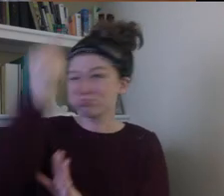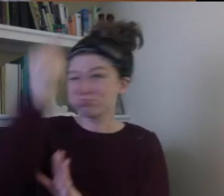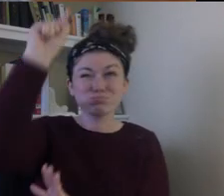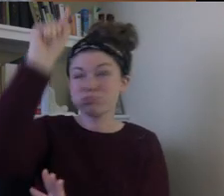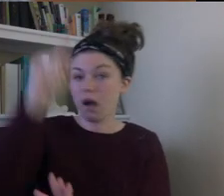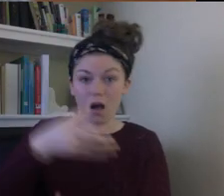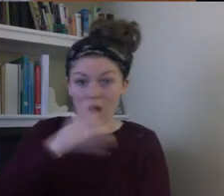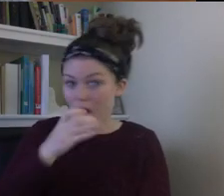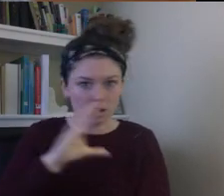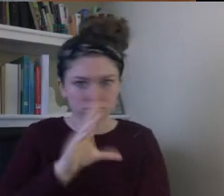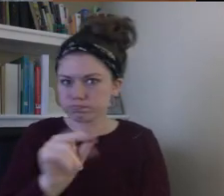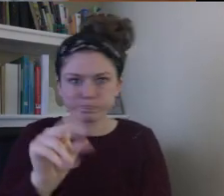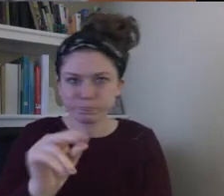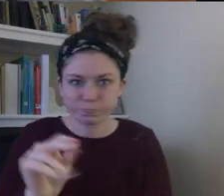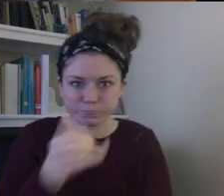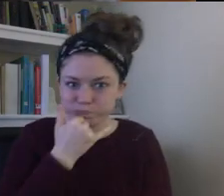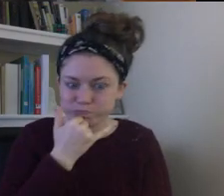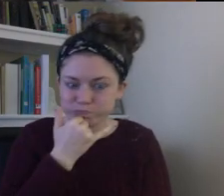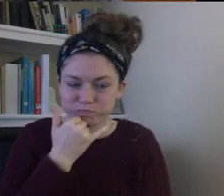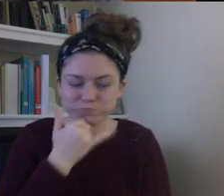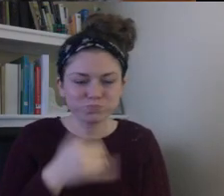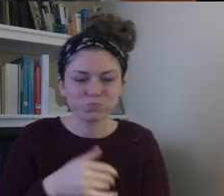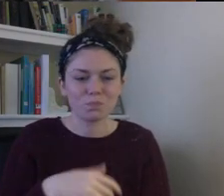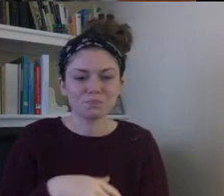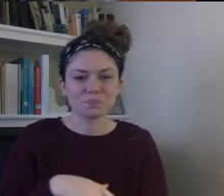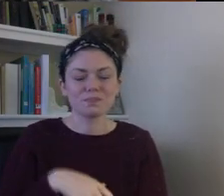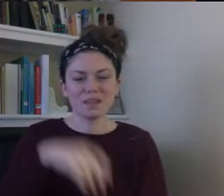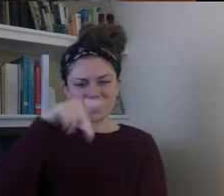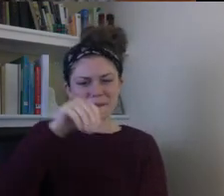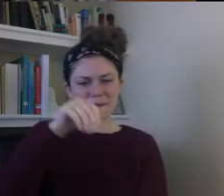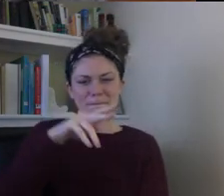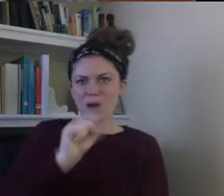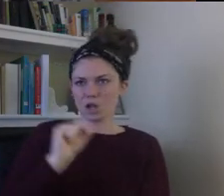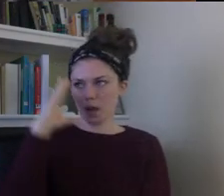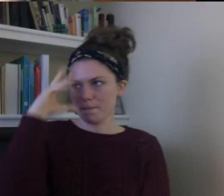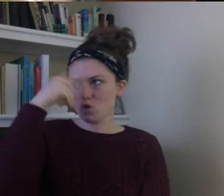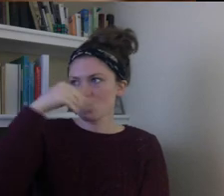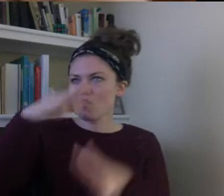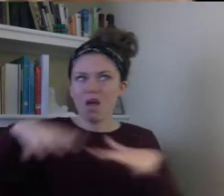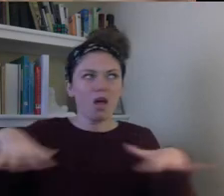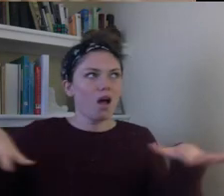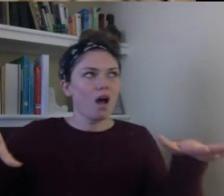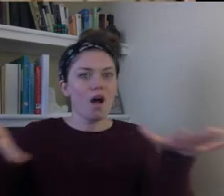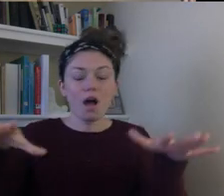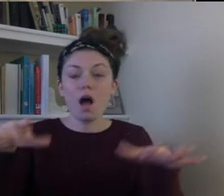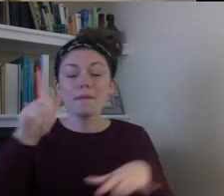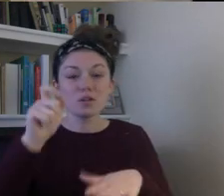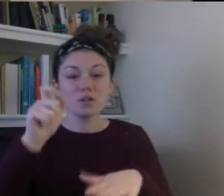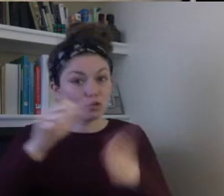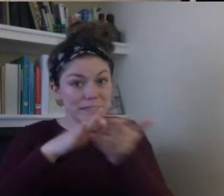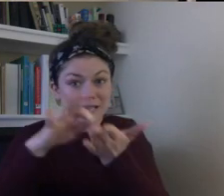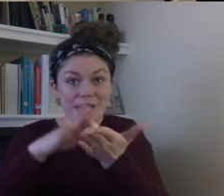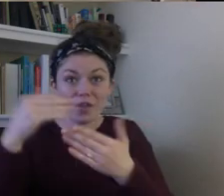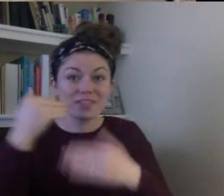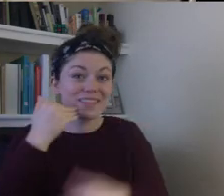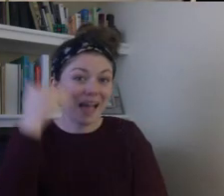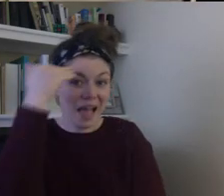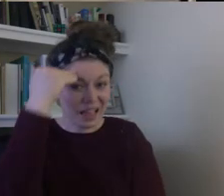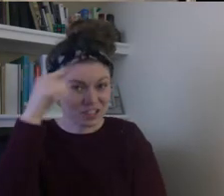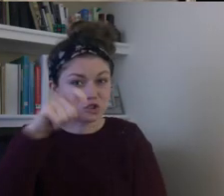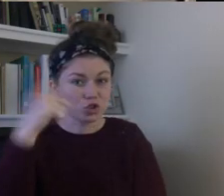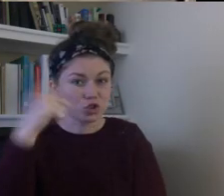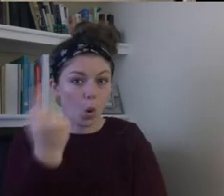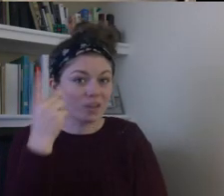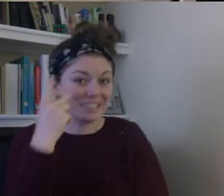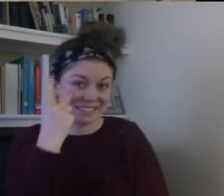Our nation's parks are beautiful with wide, expansive spaces. You'd better take a head count. There should only be four